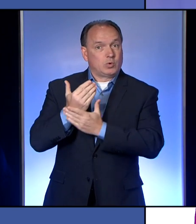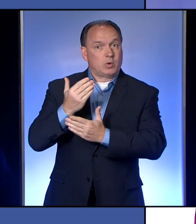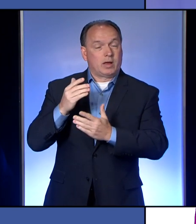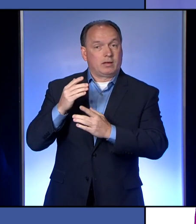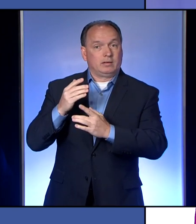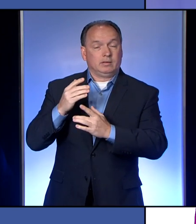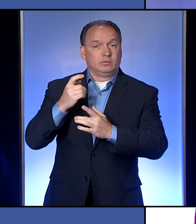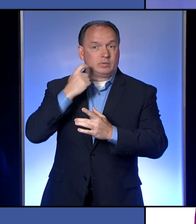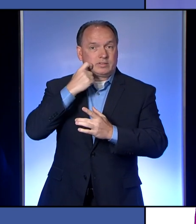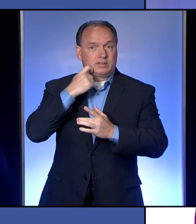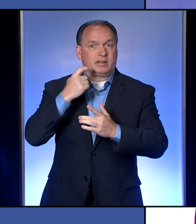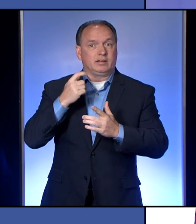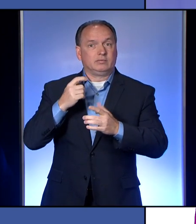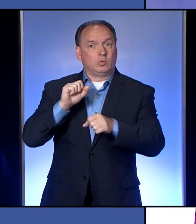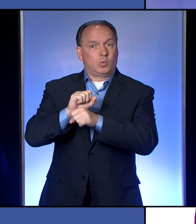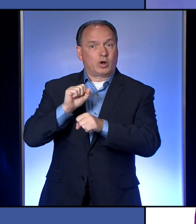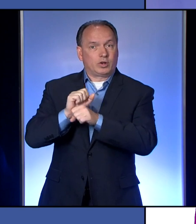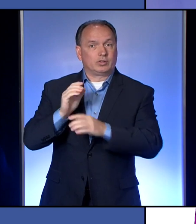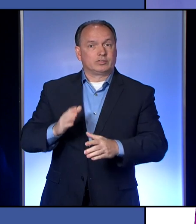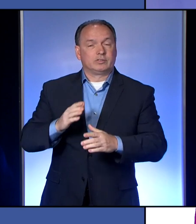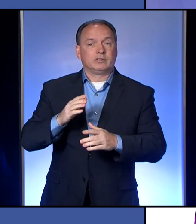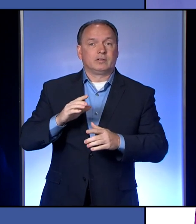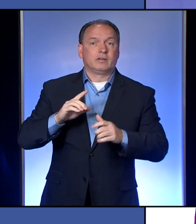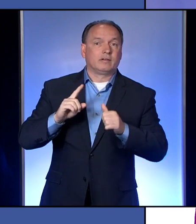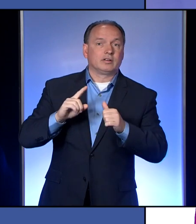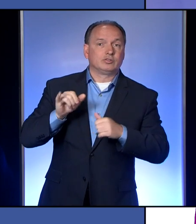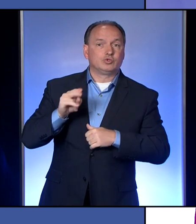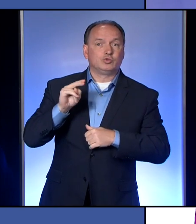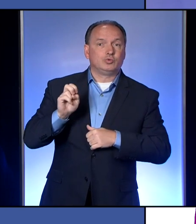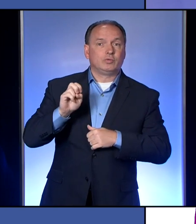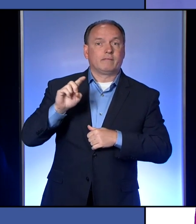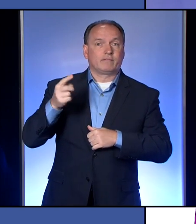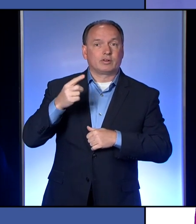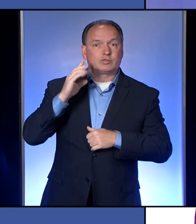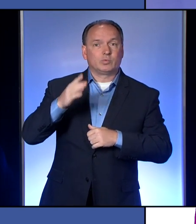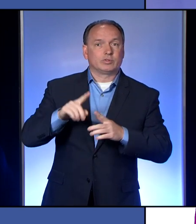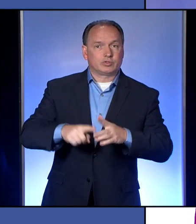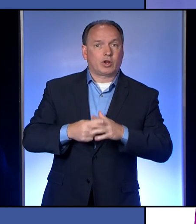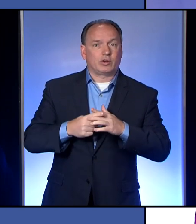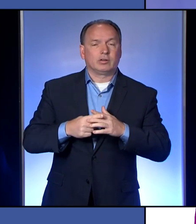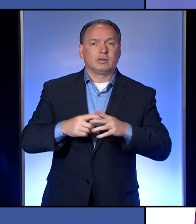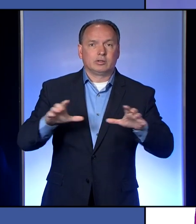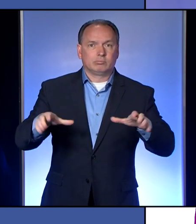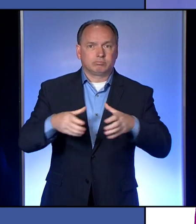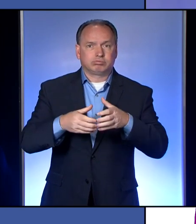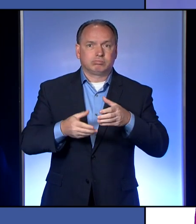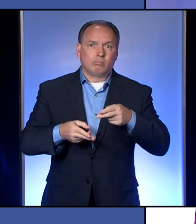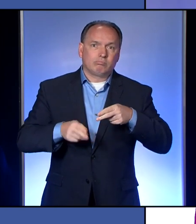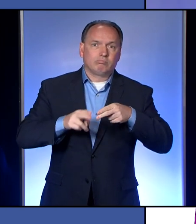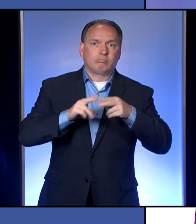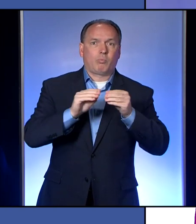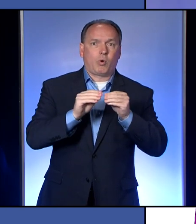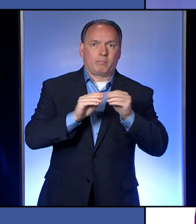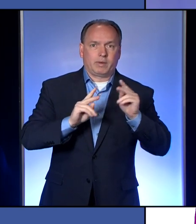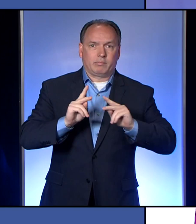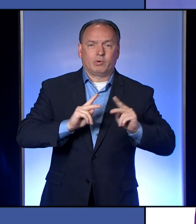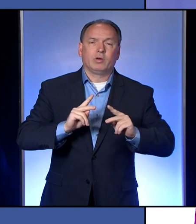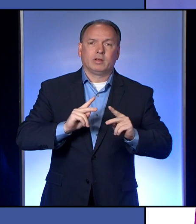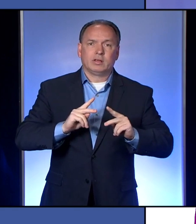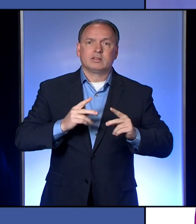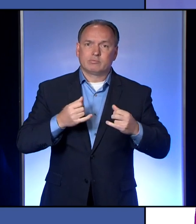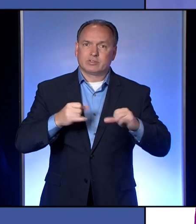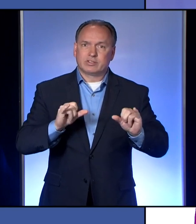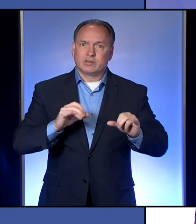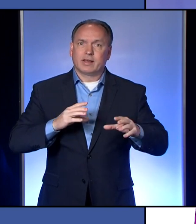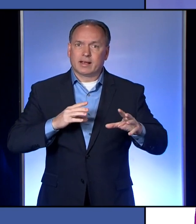begin on June 1st, which is coming up shortly. The Health Department, though, is still accepting applications, so